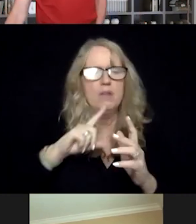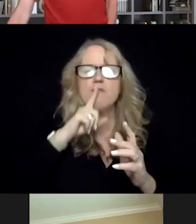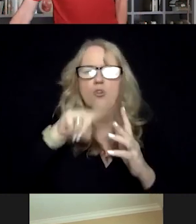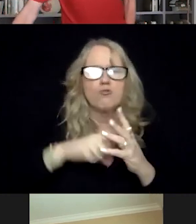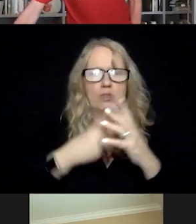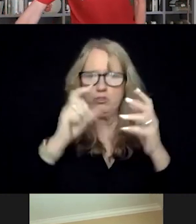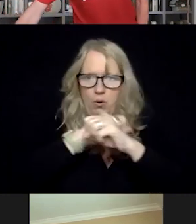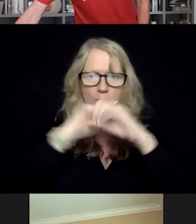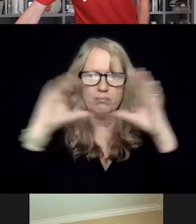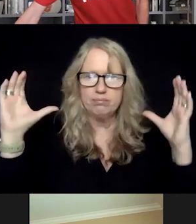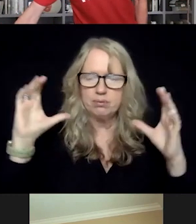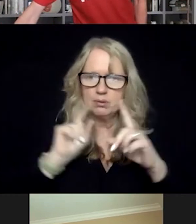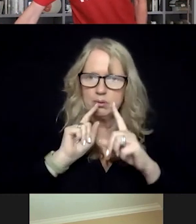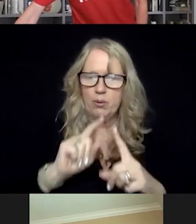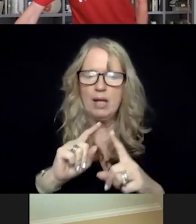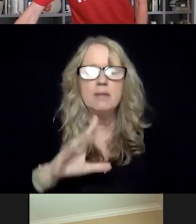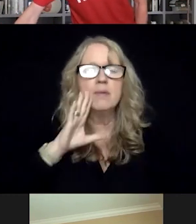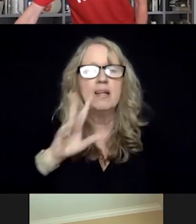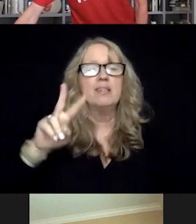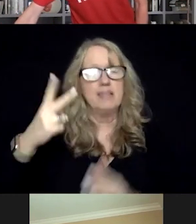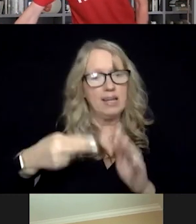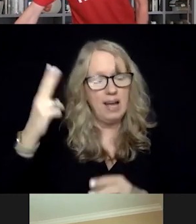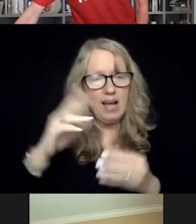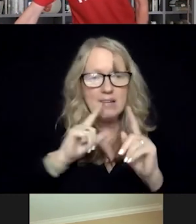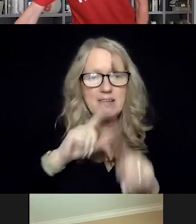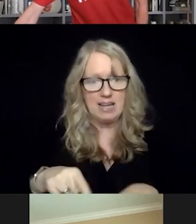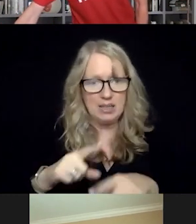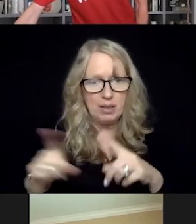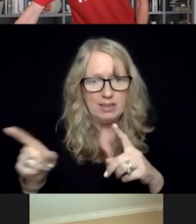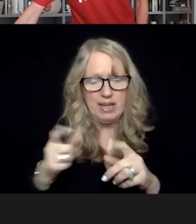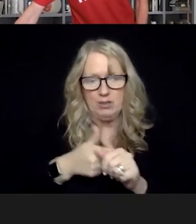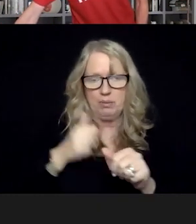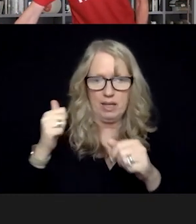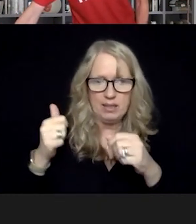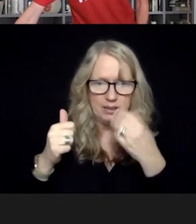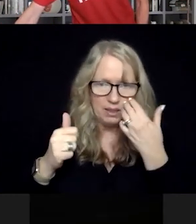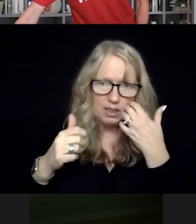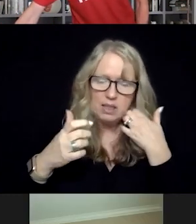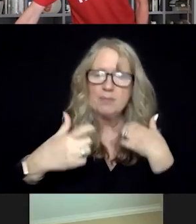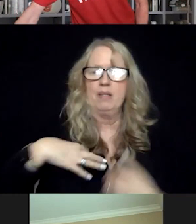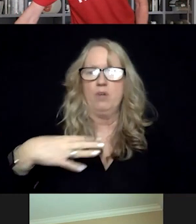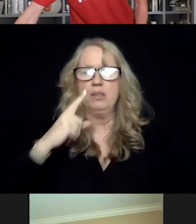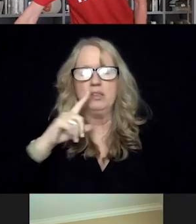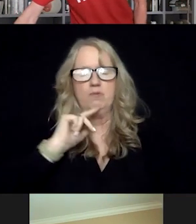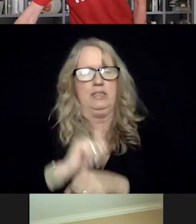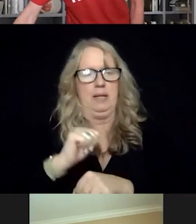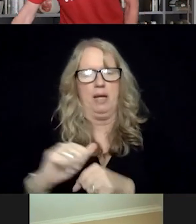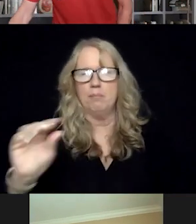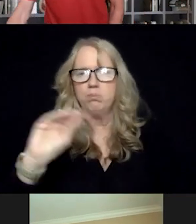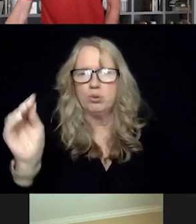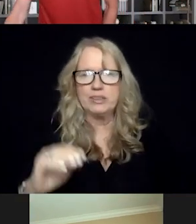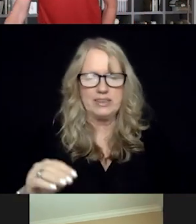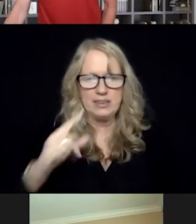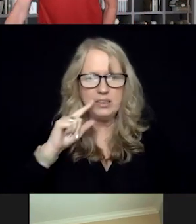second most highest answer, trailing quite a bit behind, is voluntary assignment of a percentage of the force.